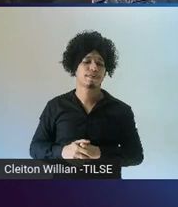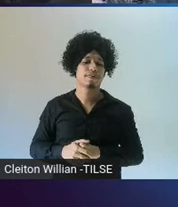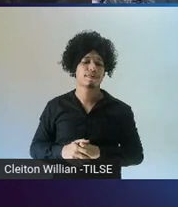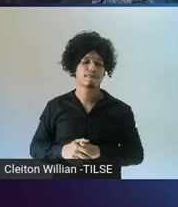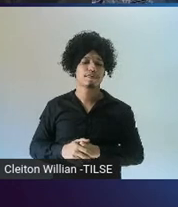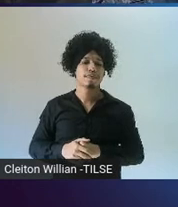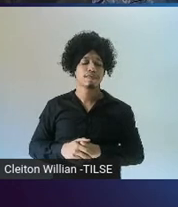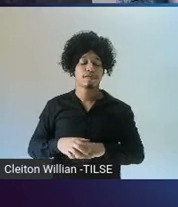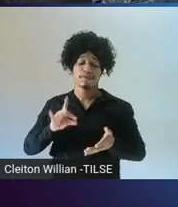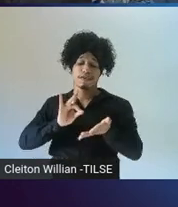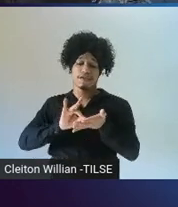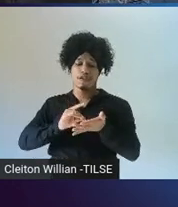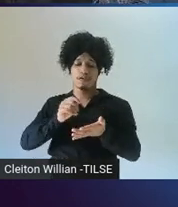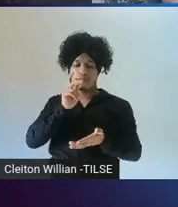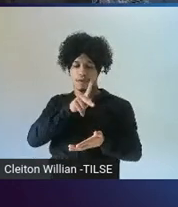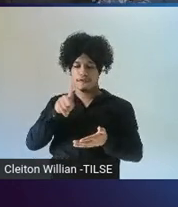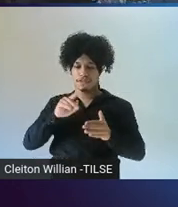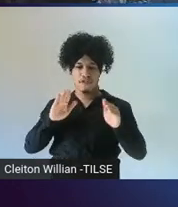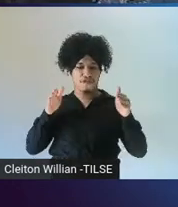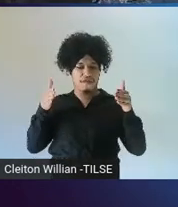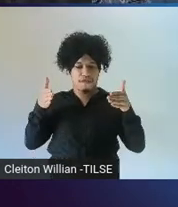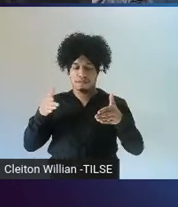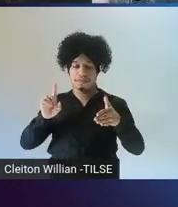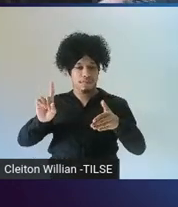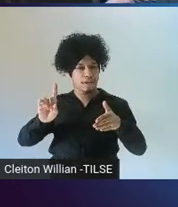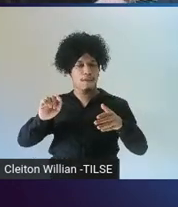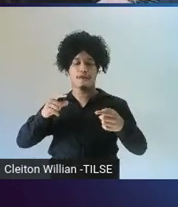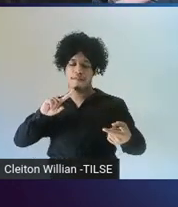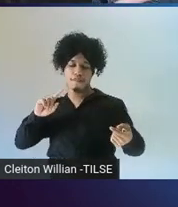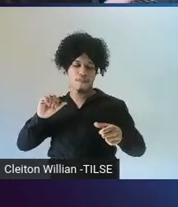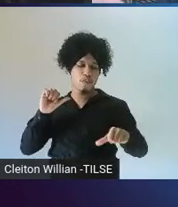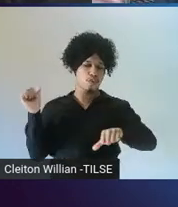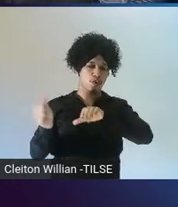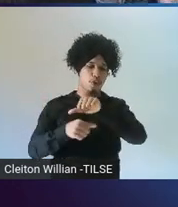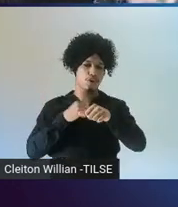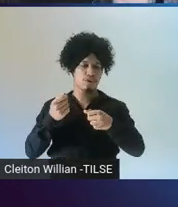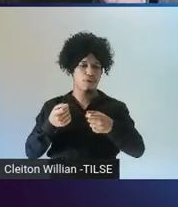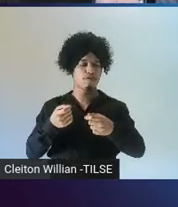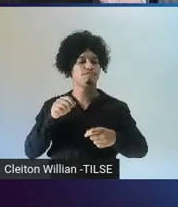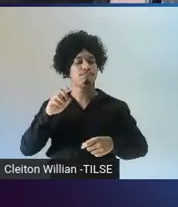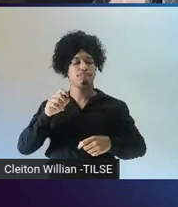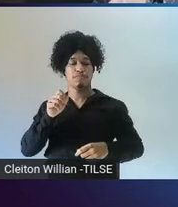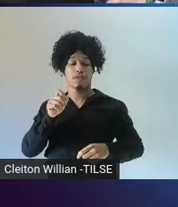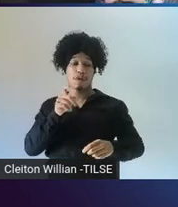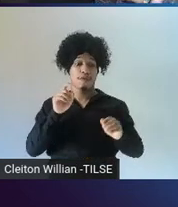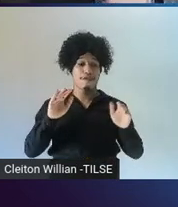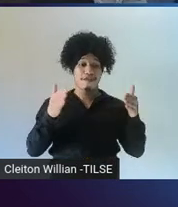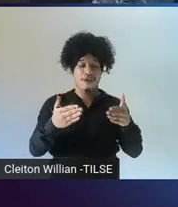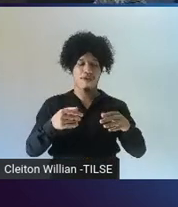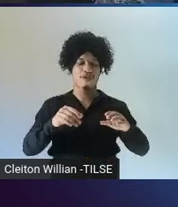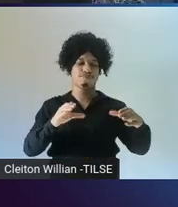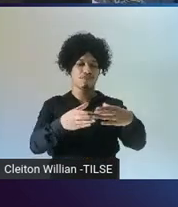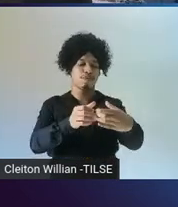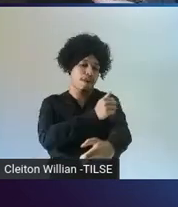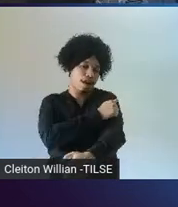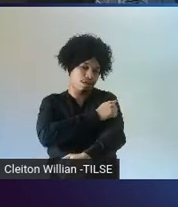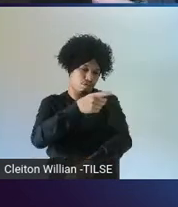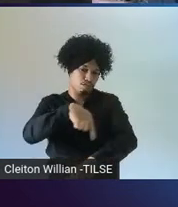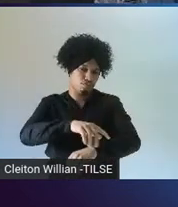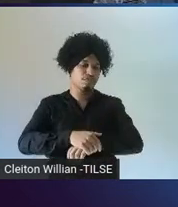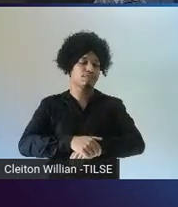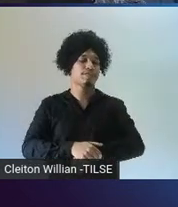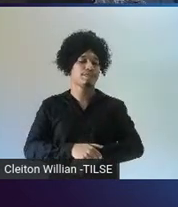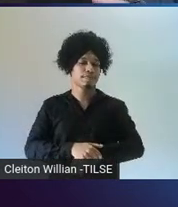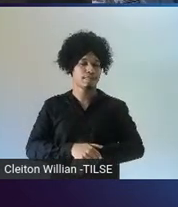So, instructor-centered meaning lecture-based classes. It turned from that into something where students